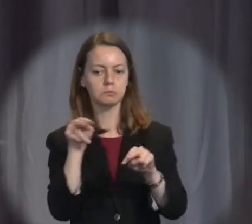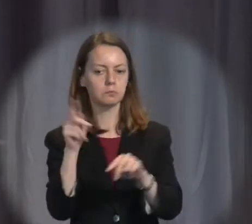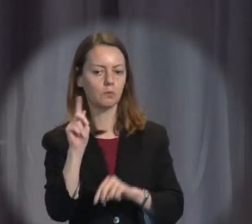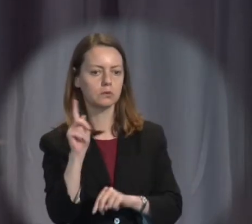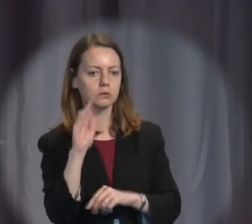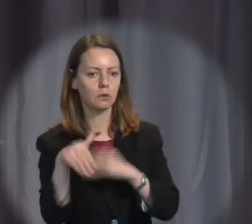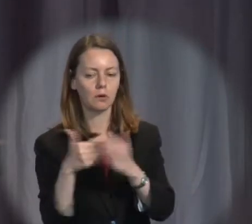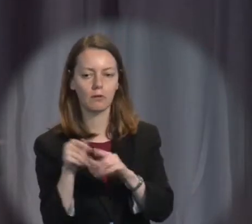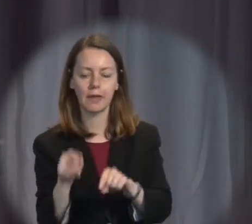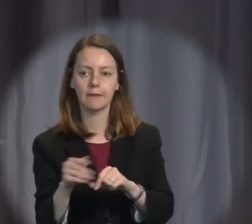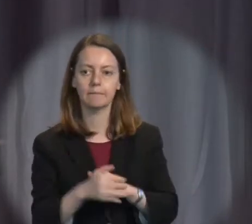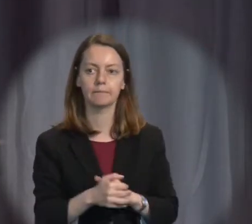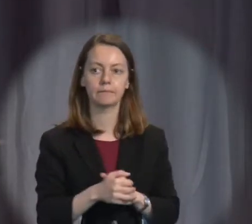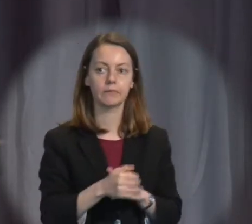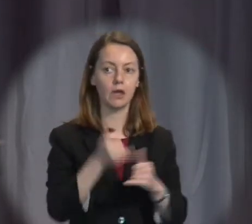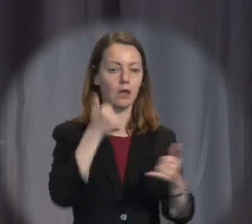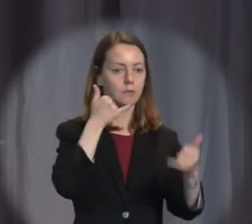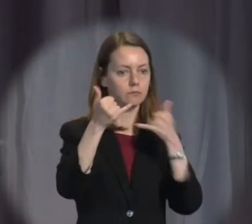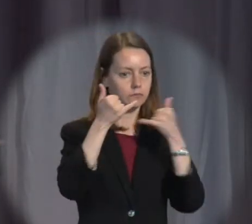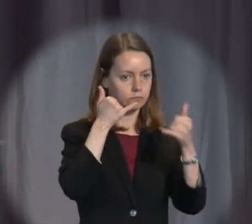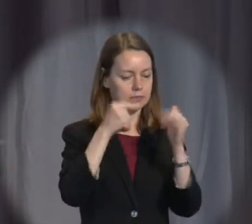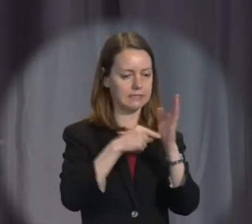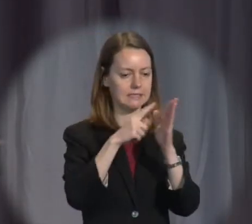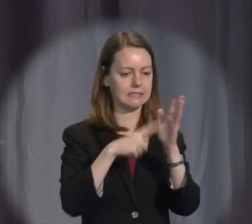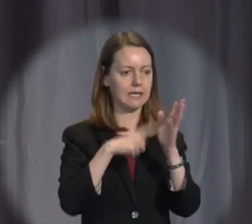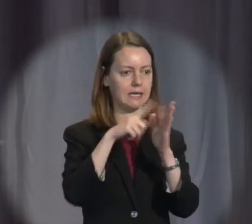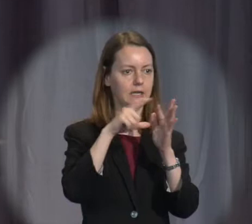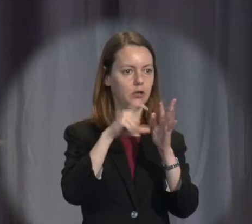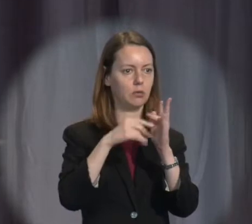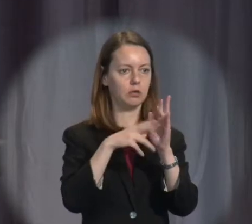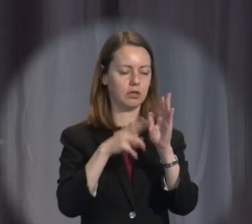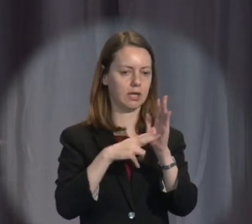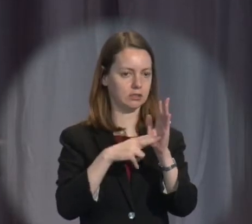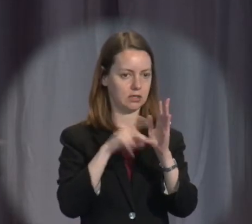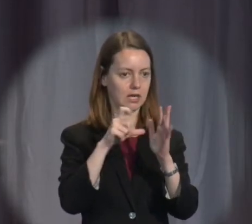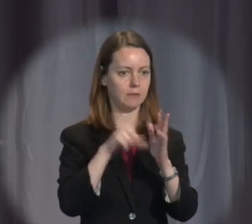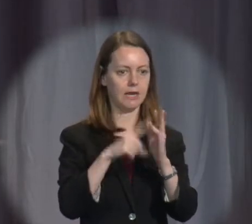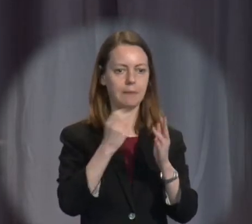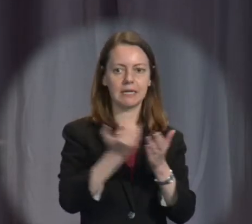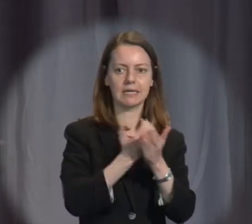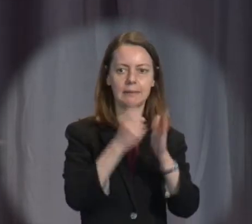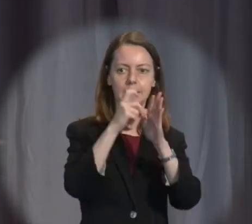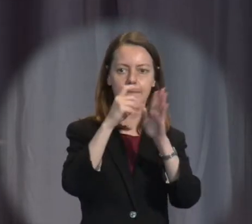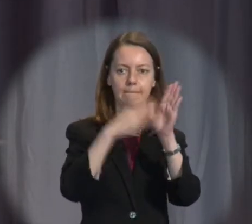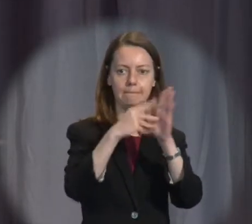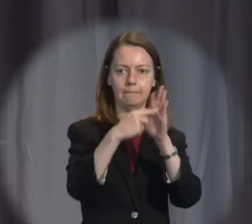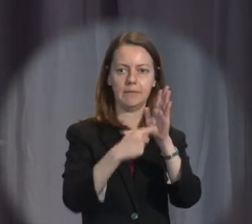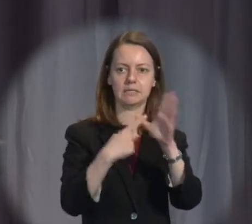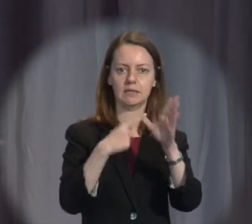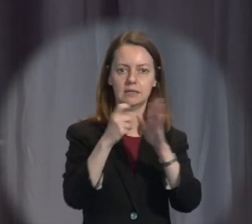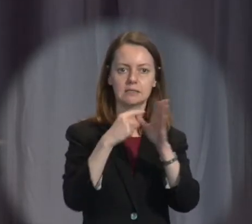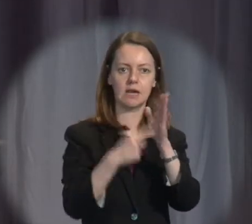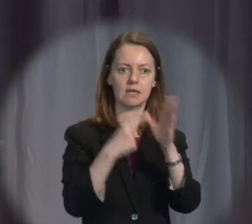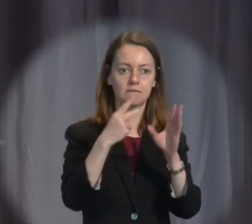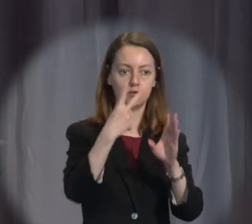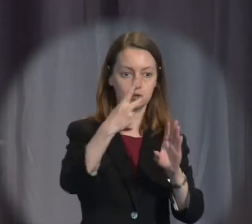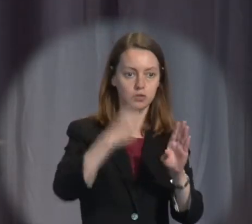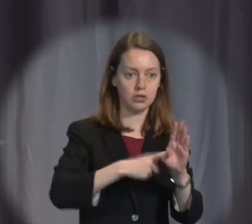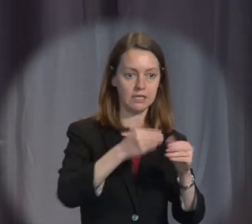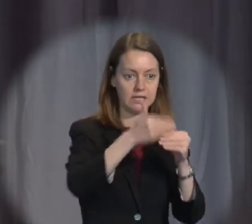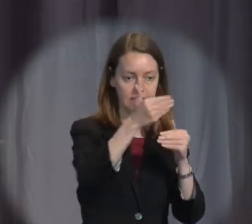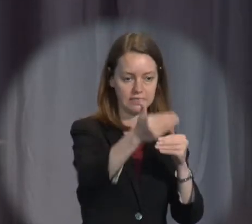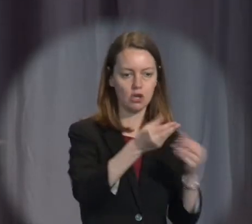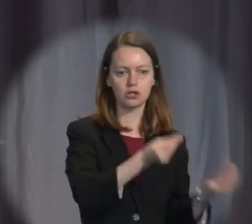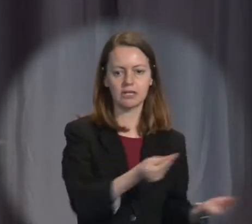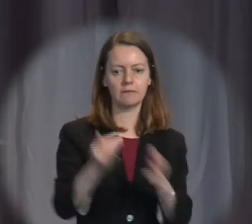Telecommunications companies will be asked to store metadata for two years with wide rights of access to other intelligence